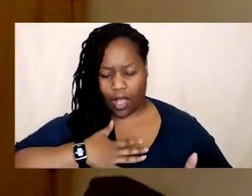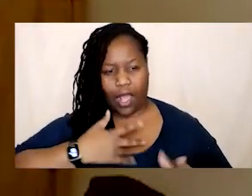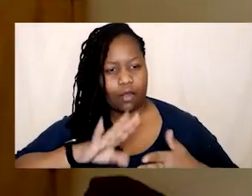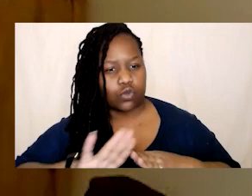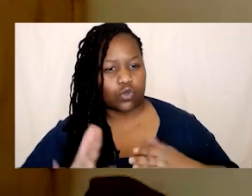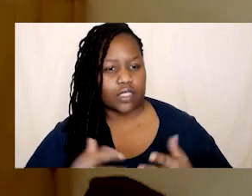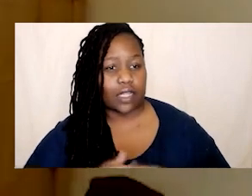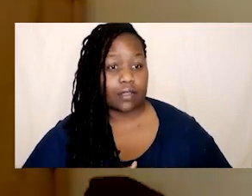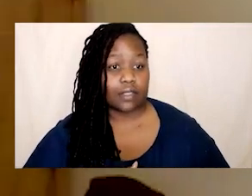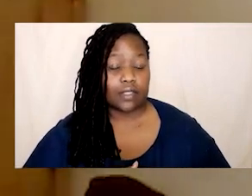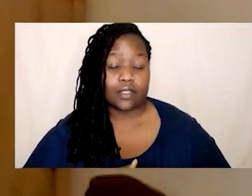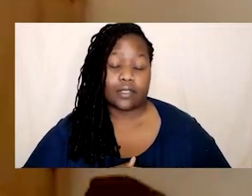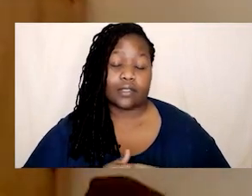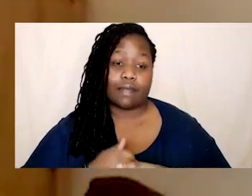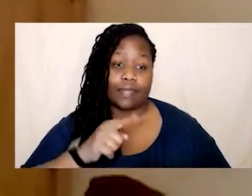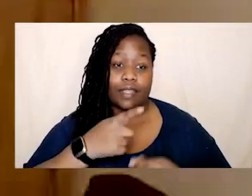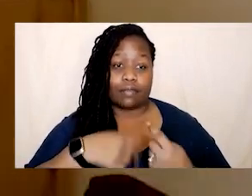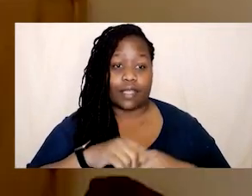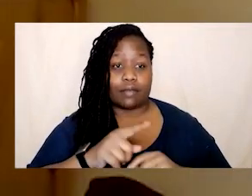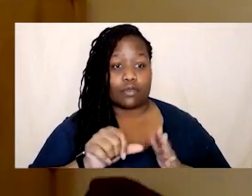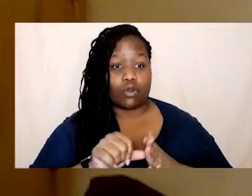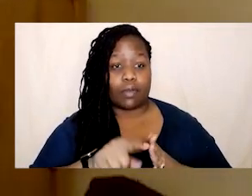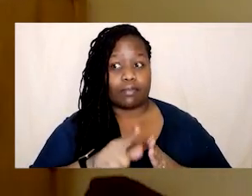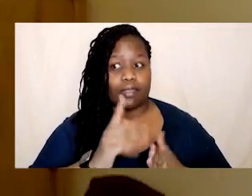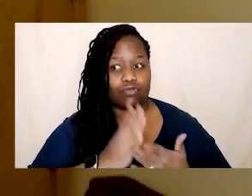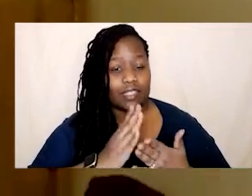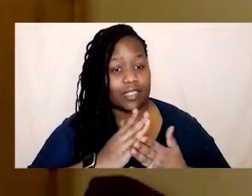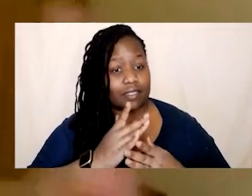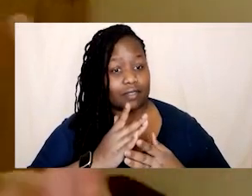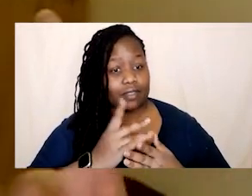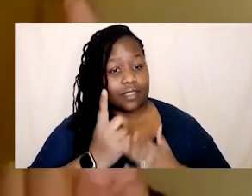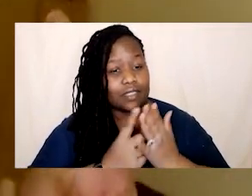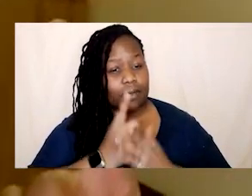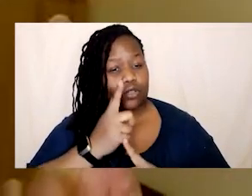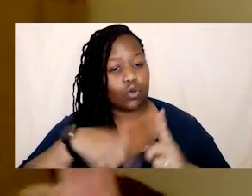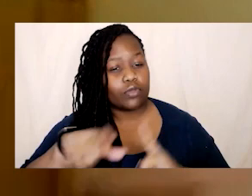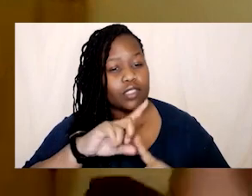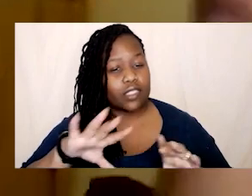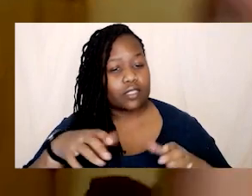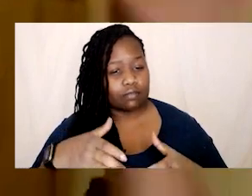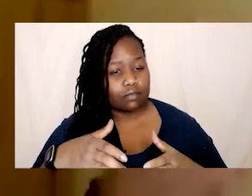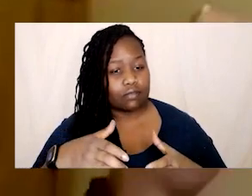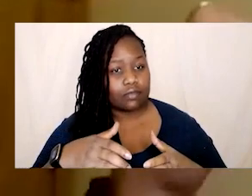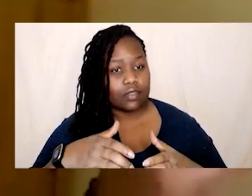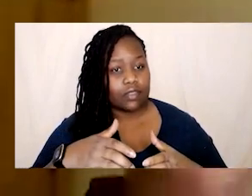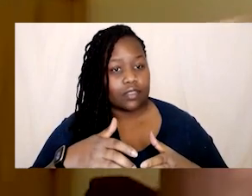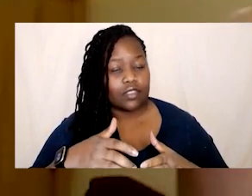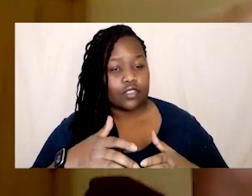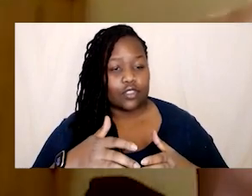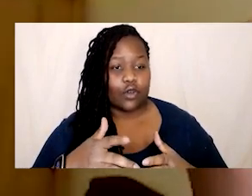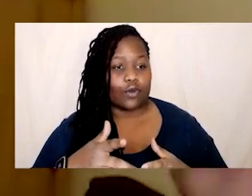and it's about community and solidarity you know me and shane know we're not dismantling white supremacy not even together me and her